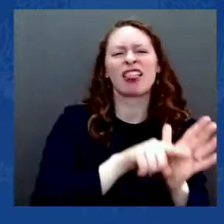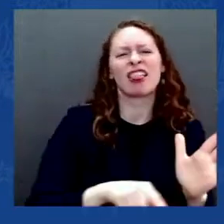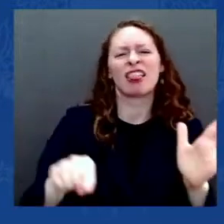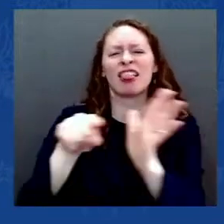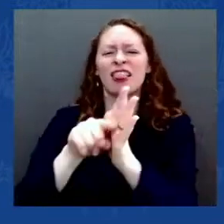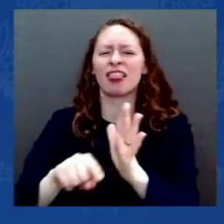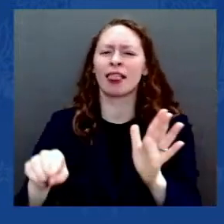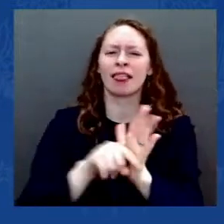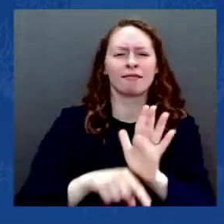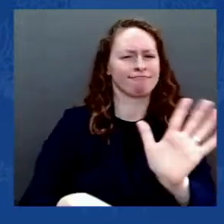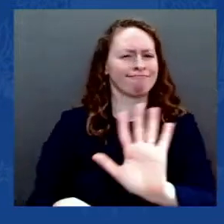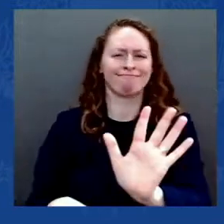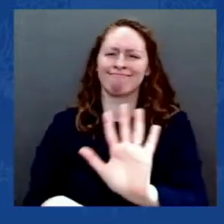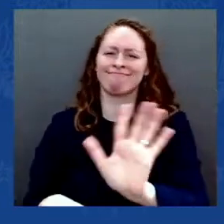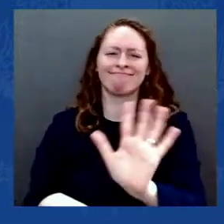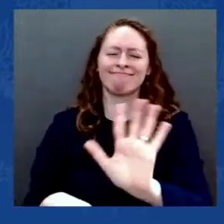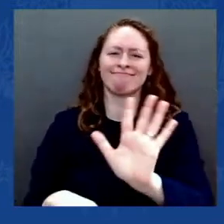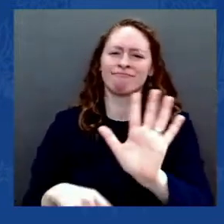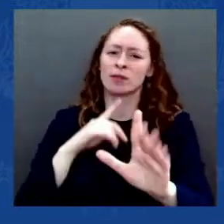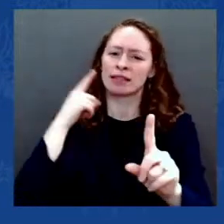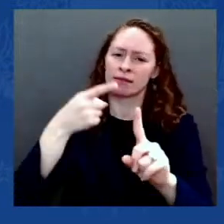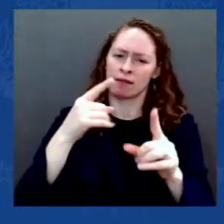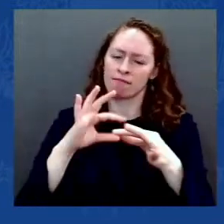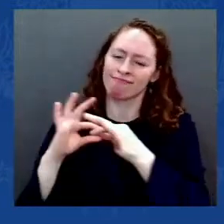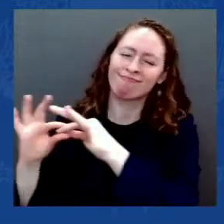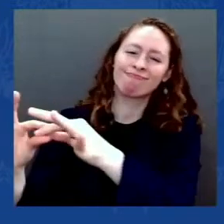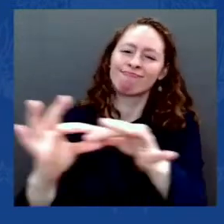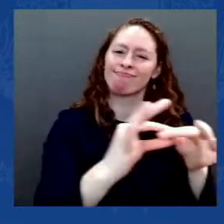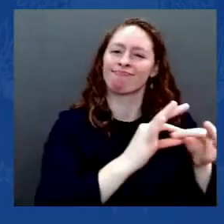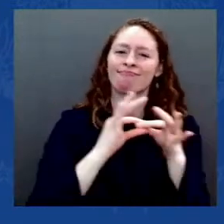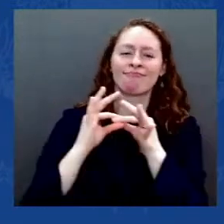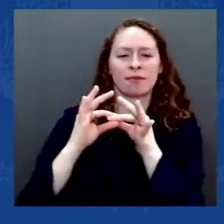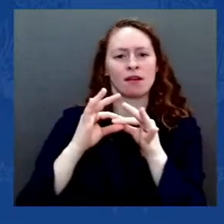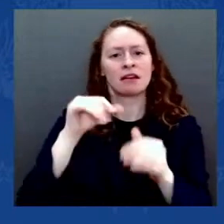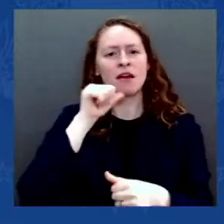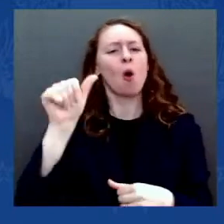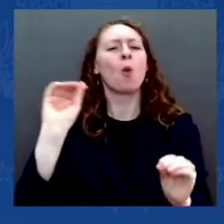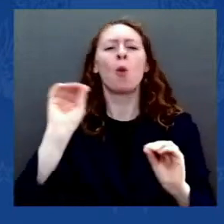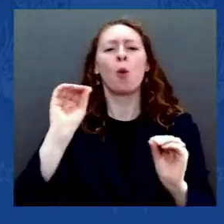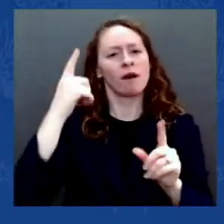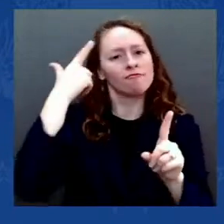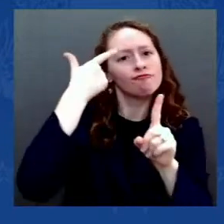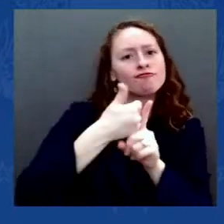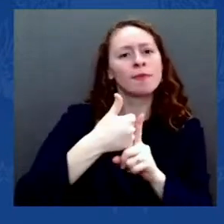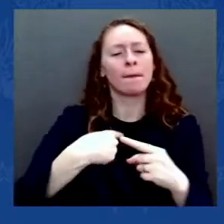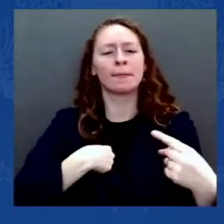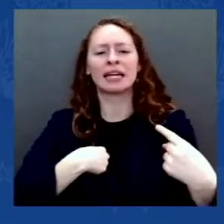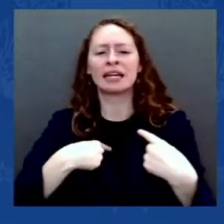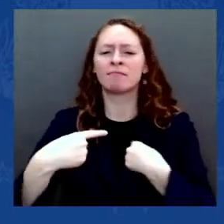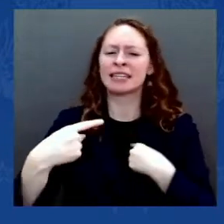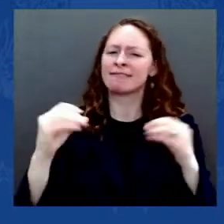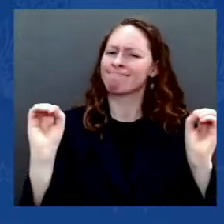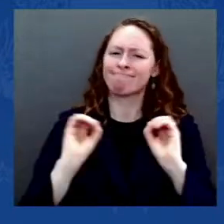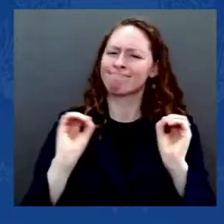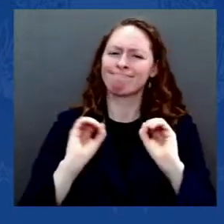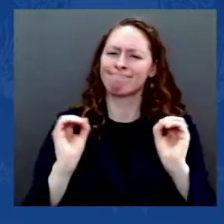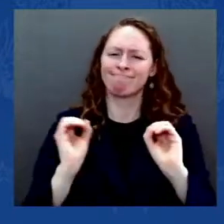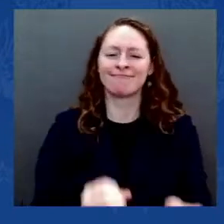Deep in the heart of America burns a flame, than almost 250 years ago, of liberty, freedom, and equality.